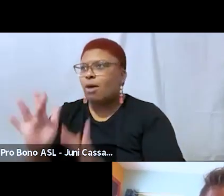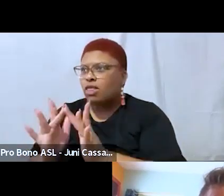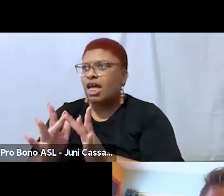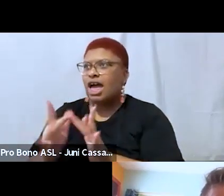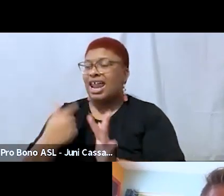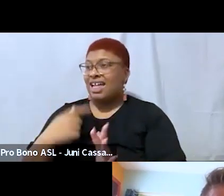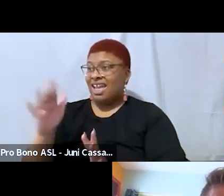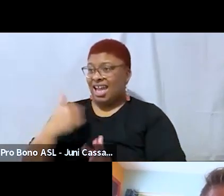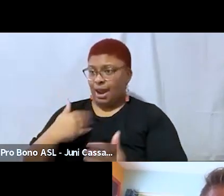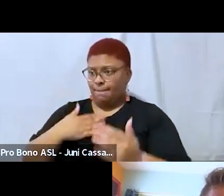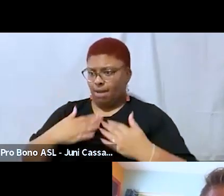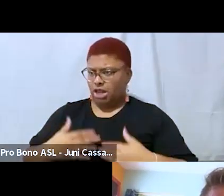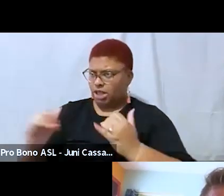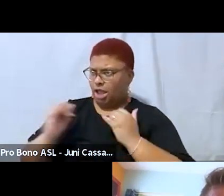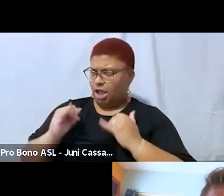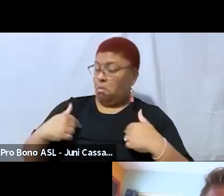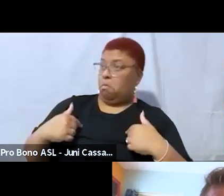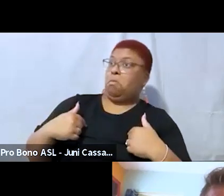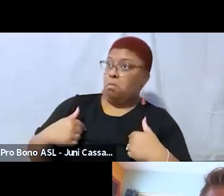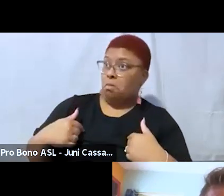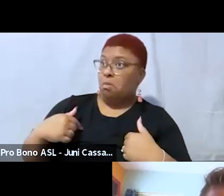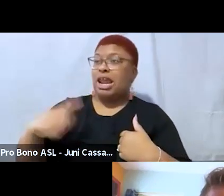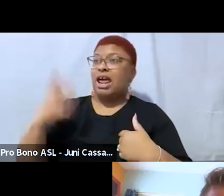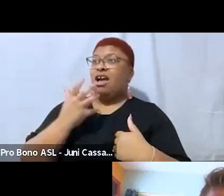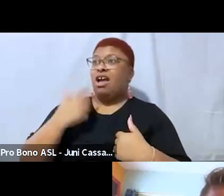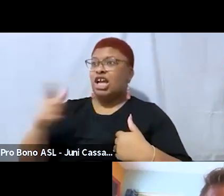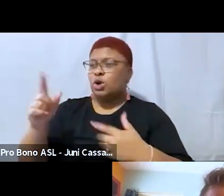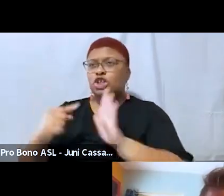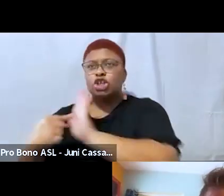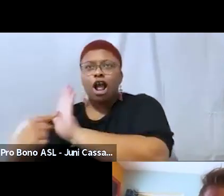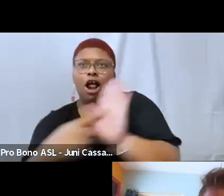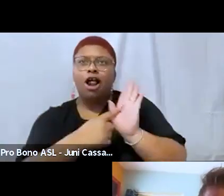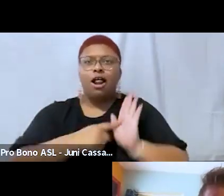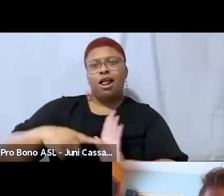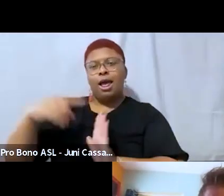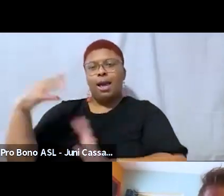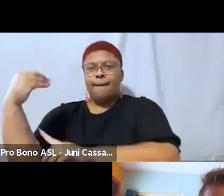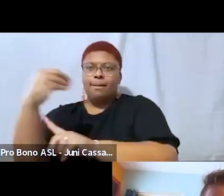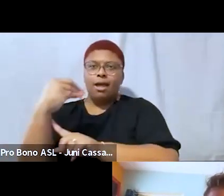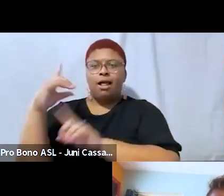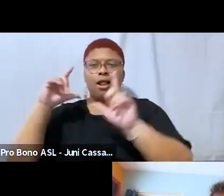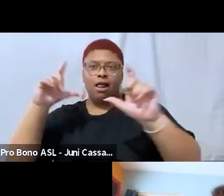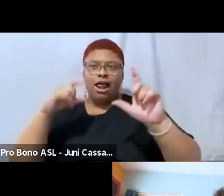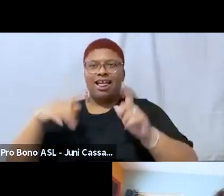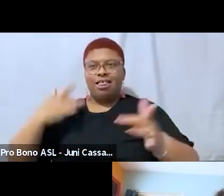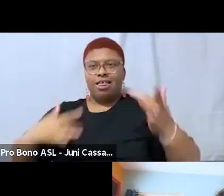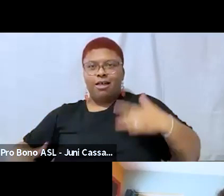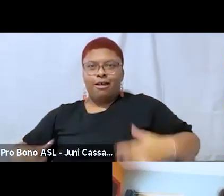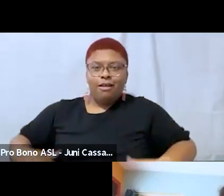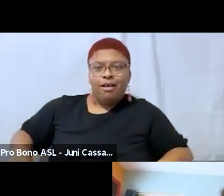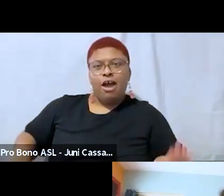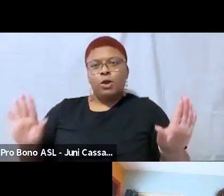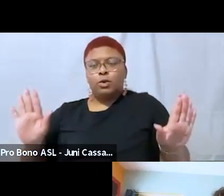whoa and ash was showing her body and taking pictures of her body and lingerie and and like being just